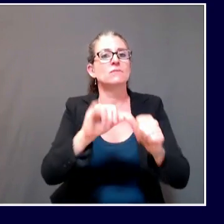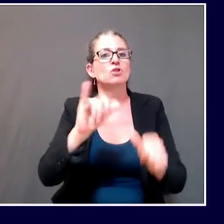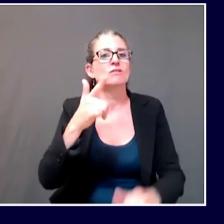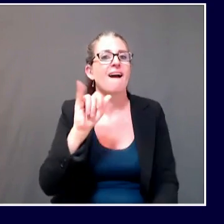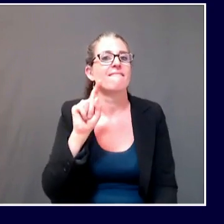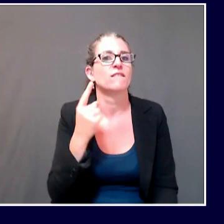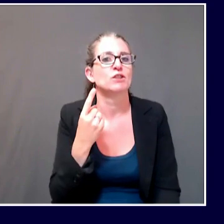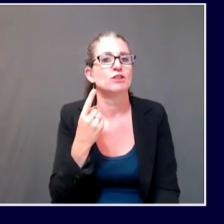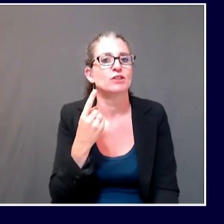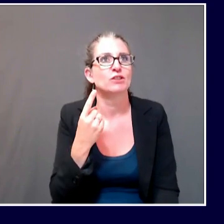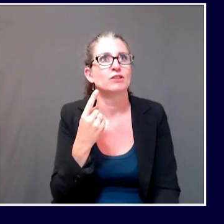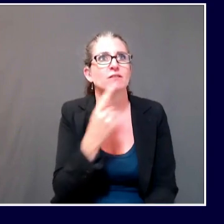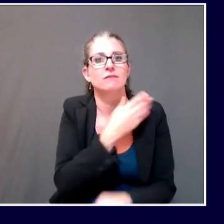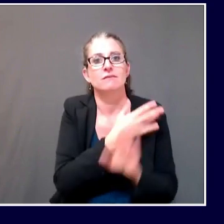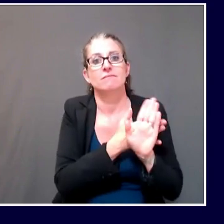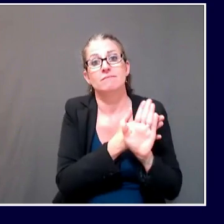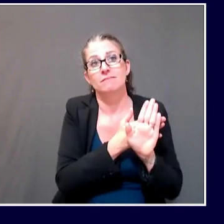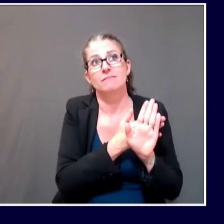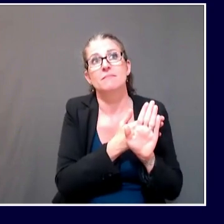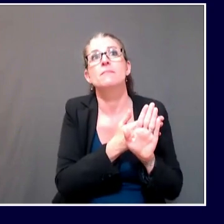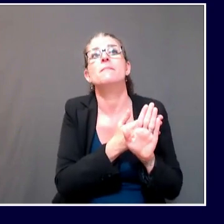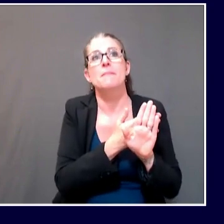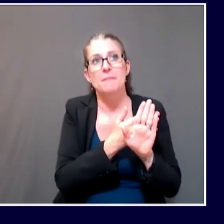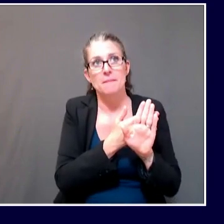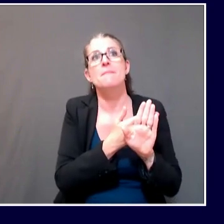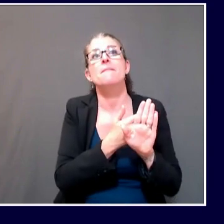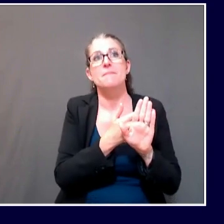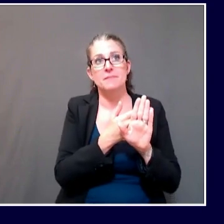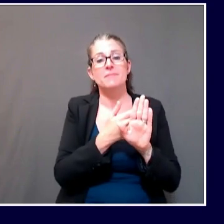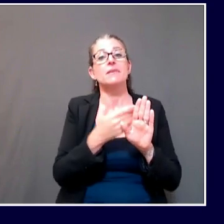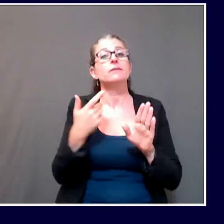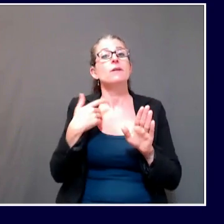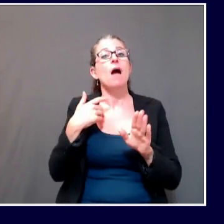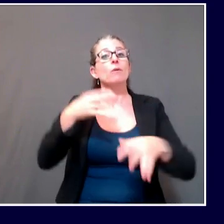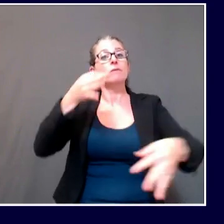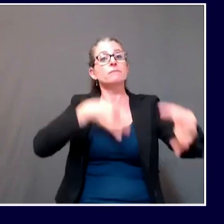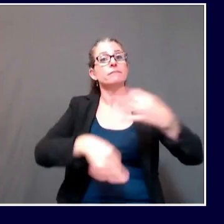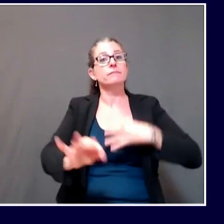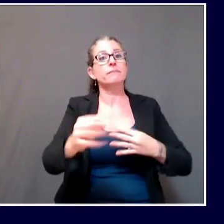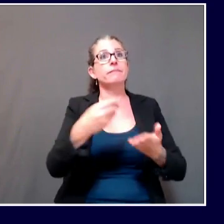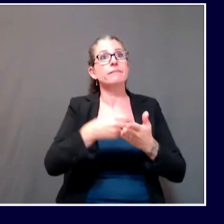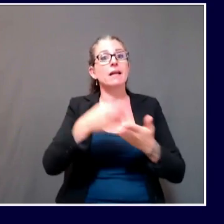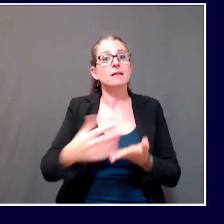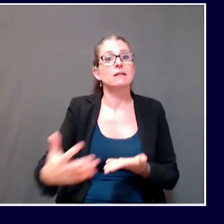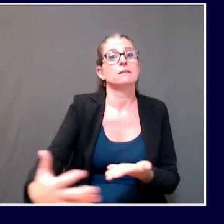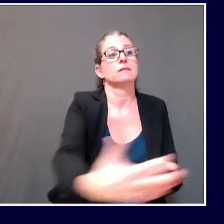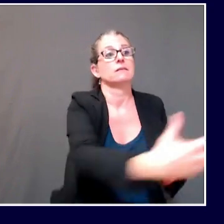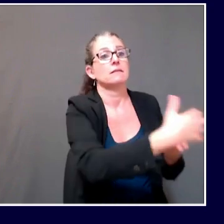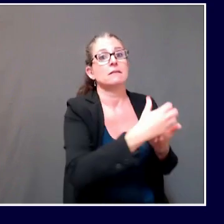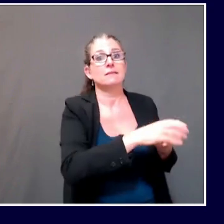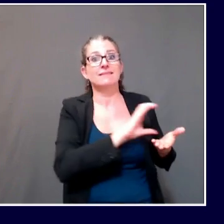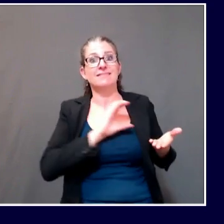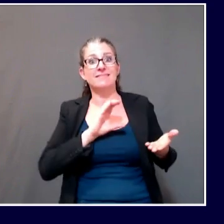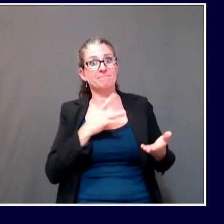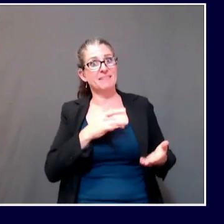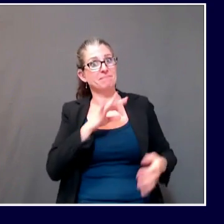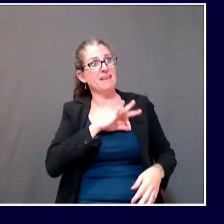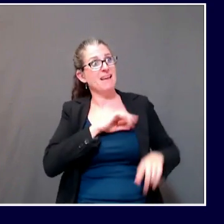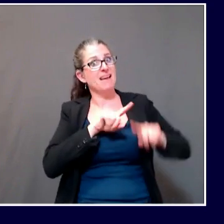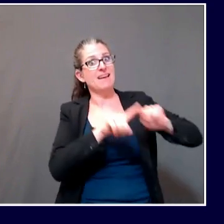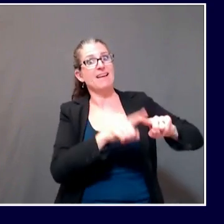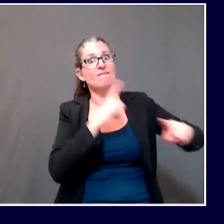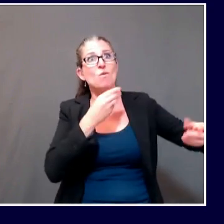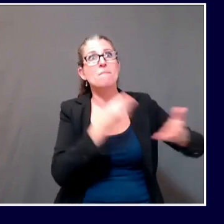reported as being troubling projections into the next